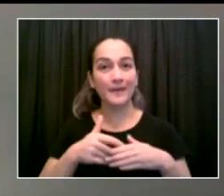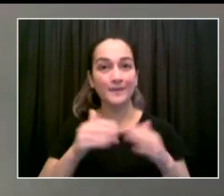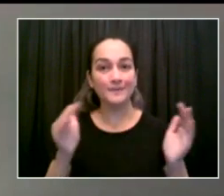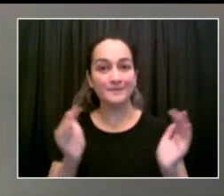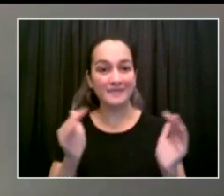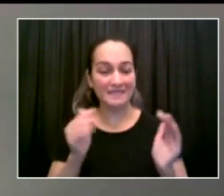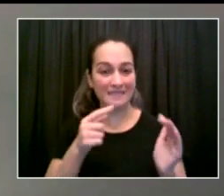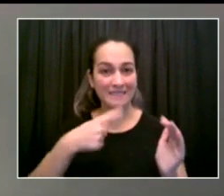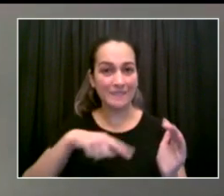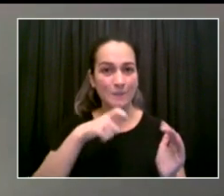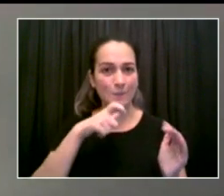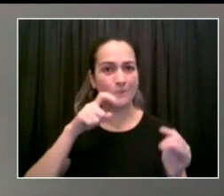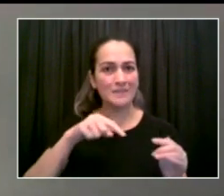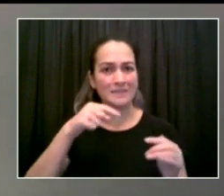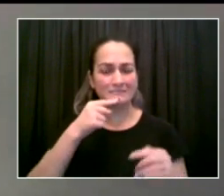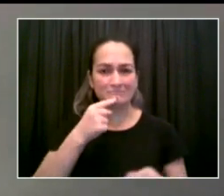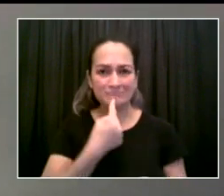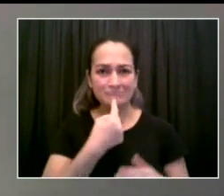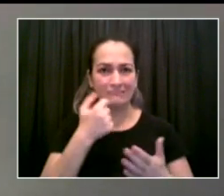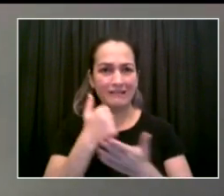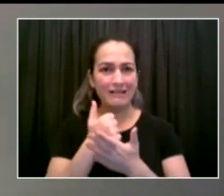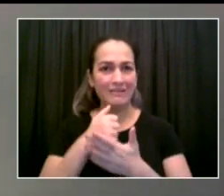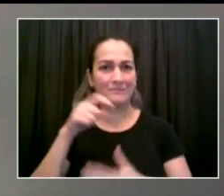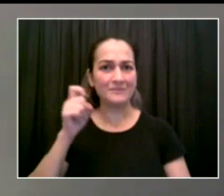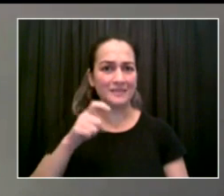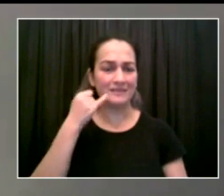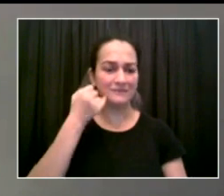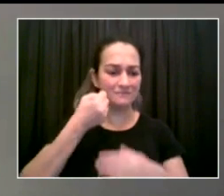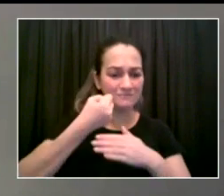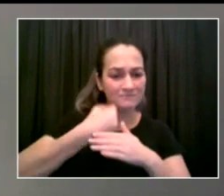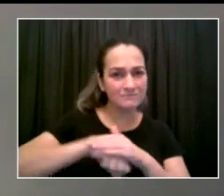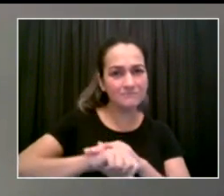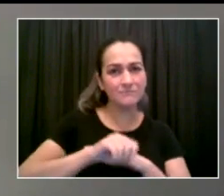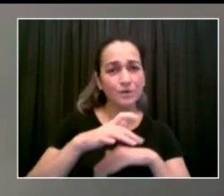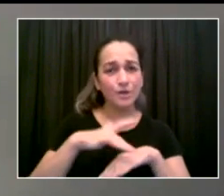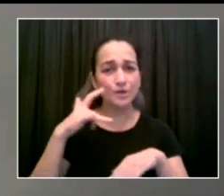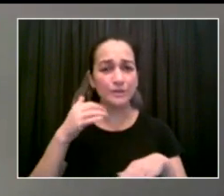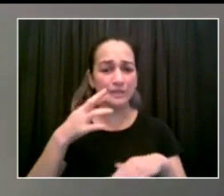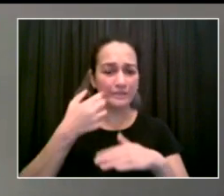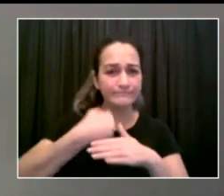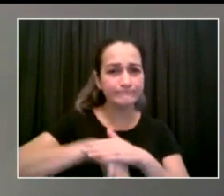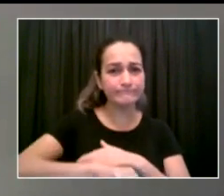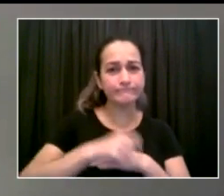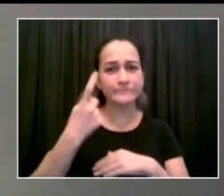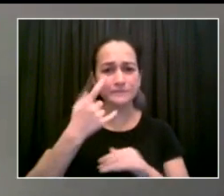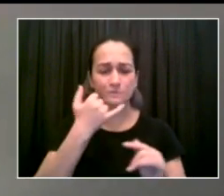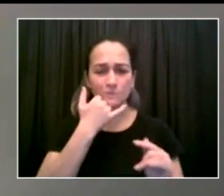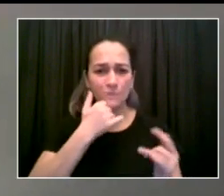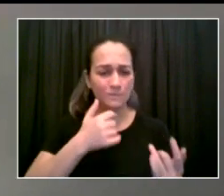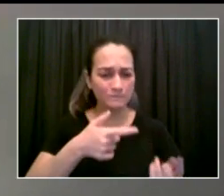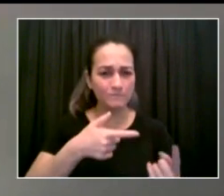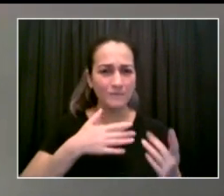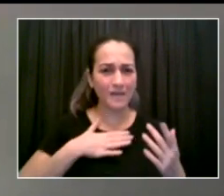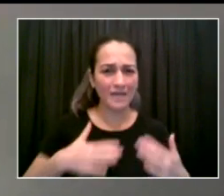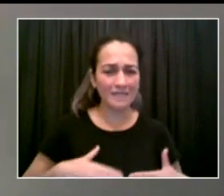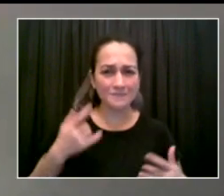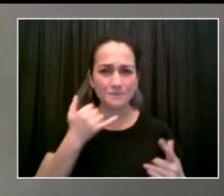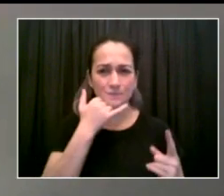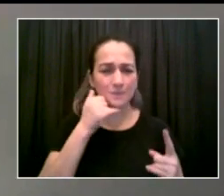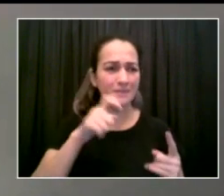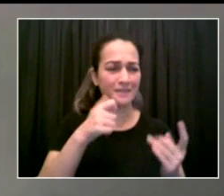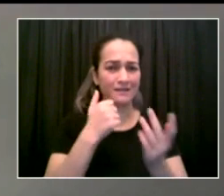conditions, children who really need that special long-term care. It is a several-year capital project.